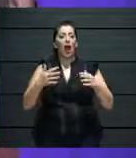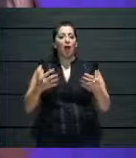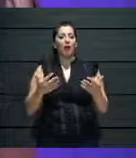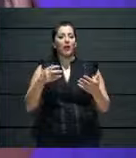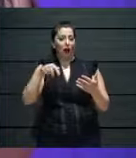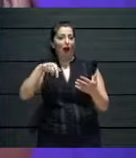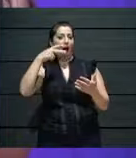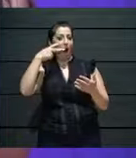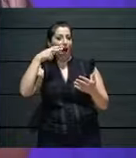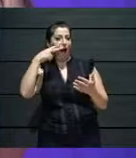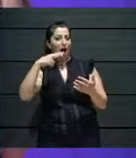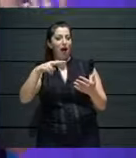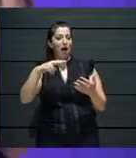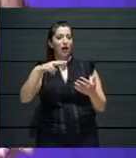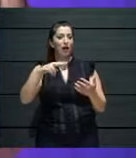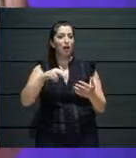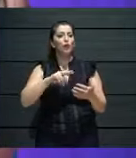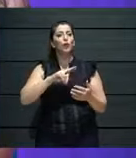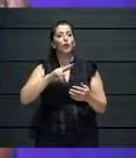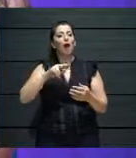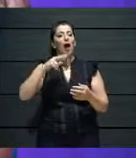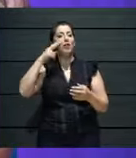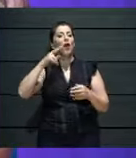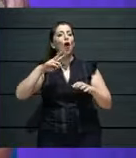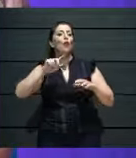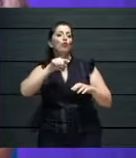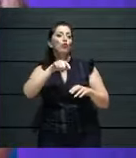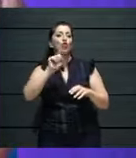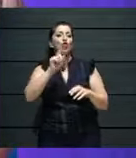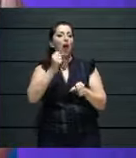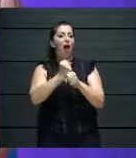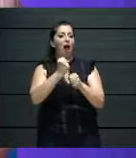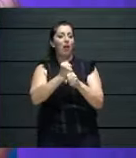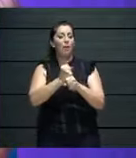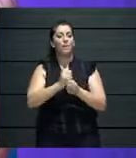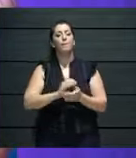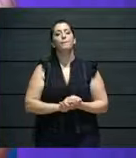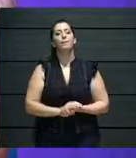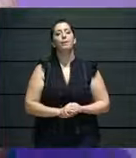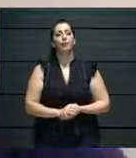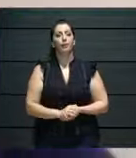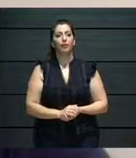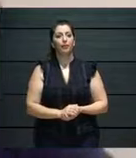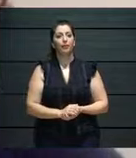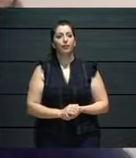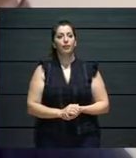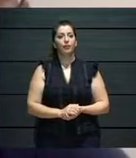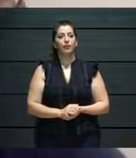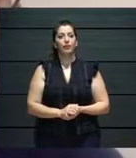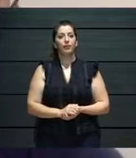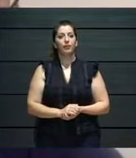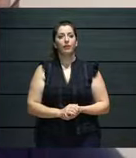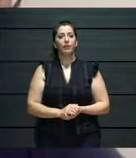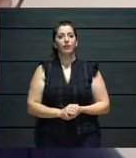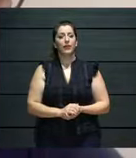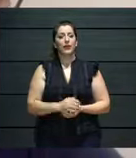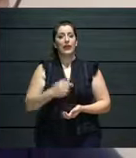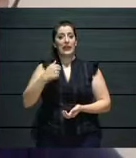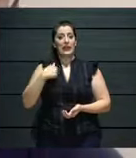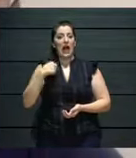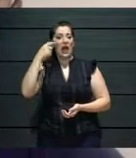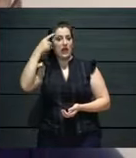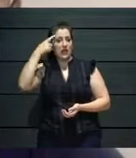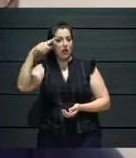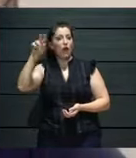other audience members. Here is Robert. My name is Robert Van Hoeven. I'm the Chief Dramaturg